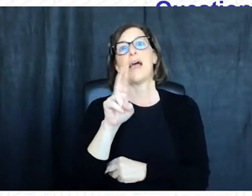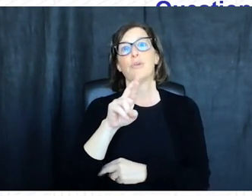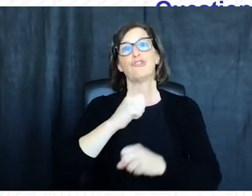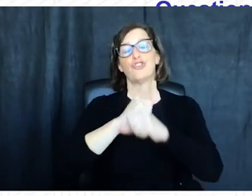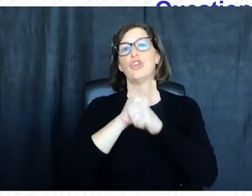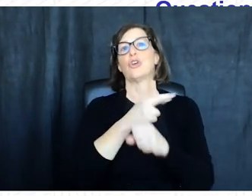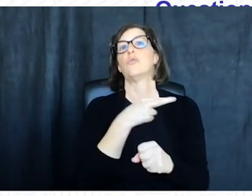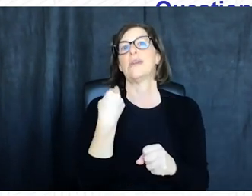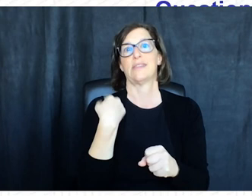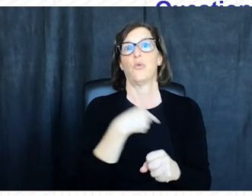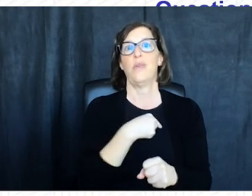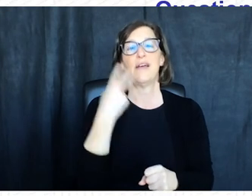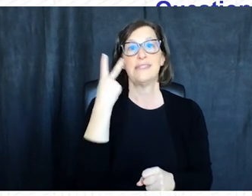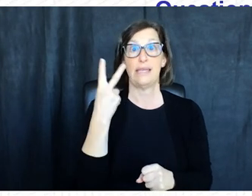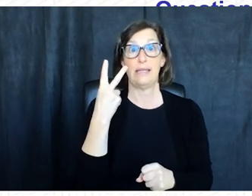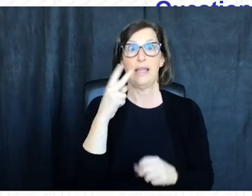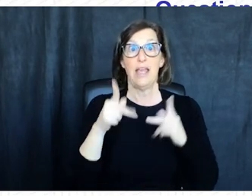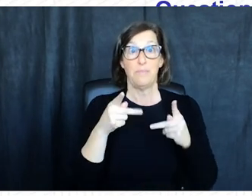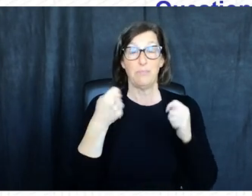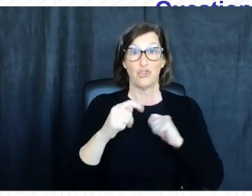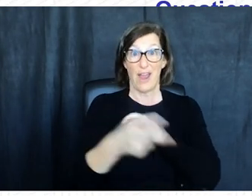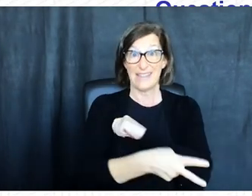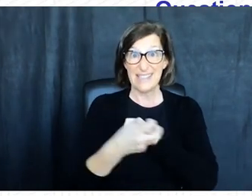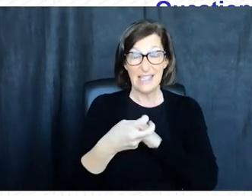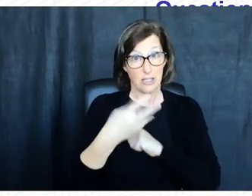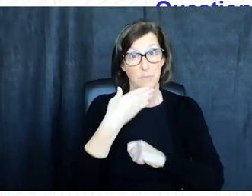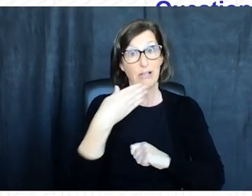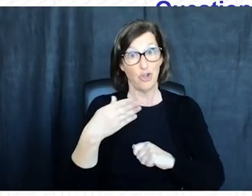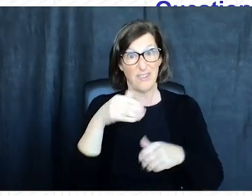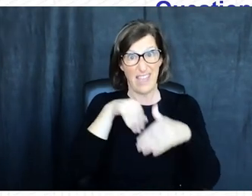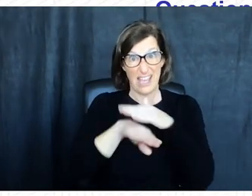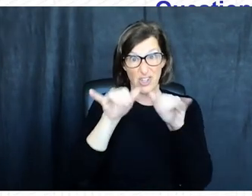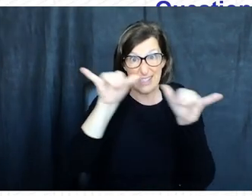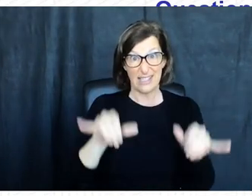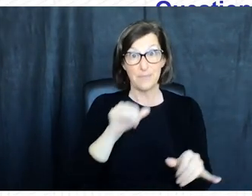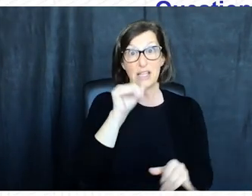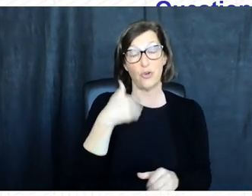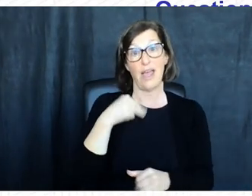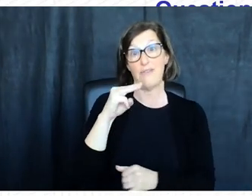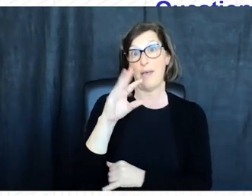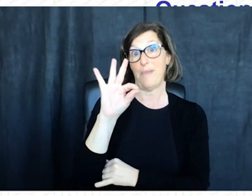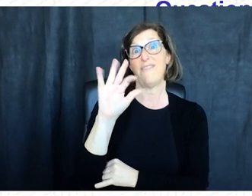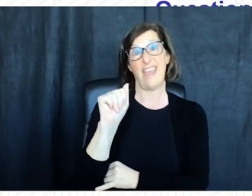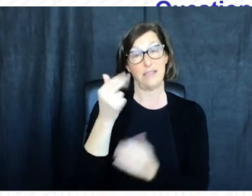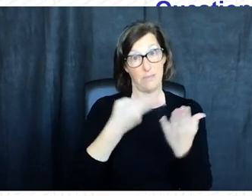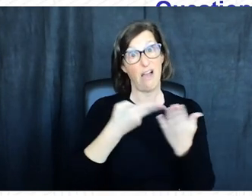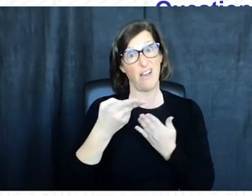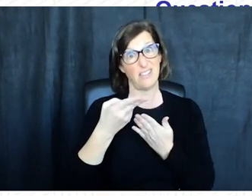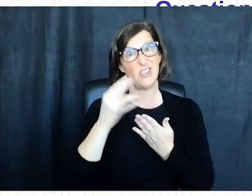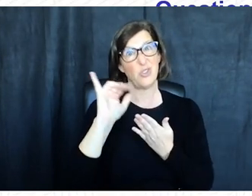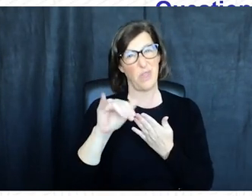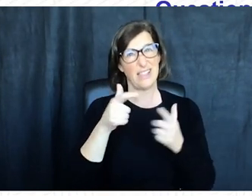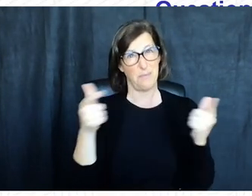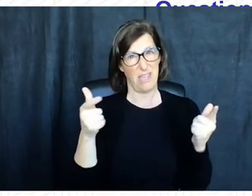threats that we face the actors have you know gotten very good at compromising systems that don't have mfa frankly and so that's